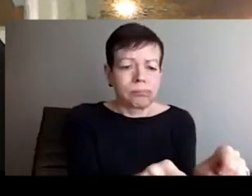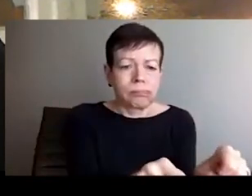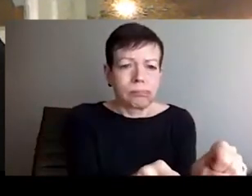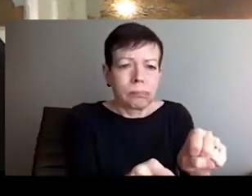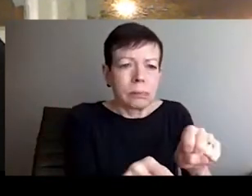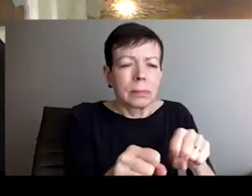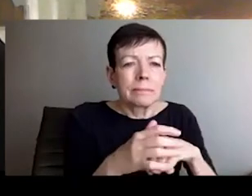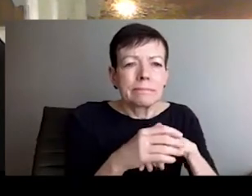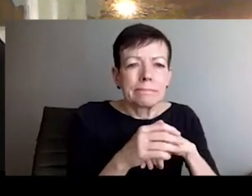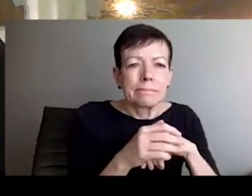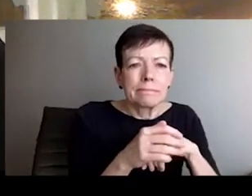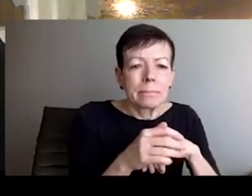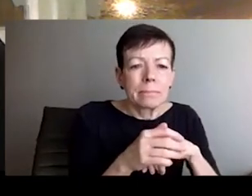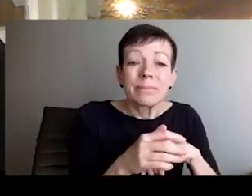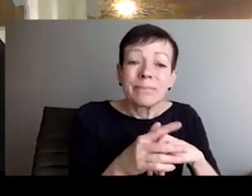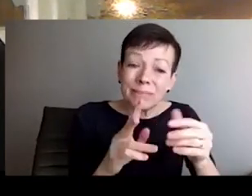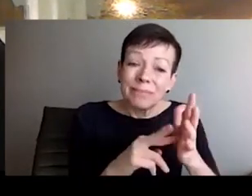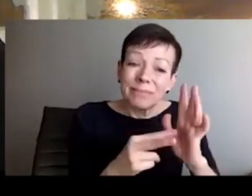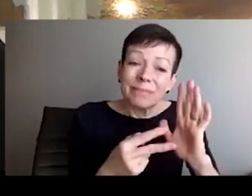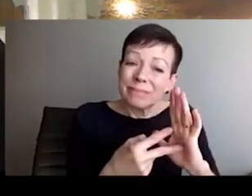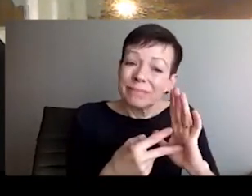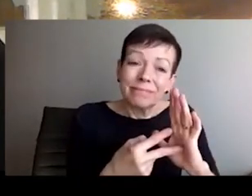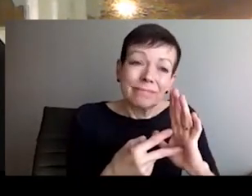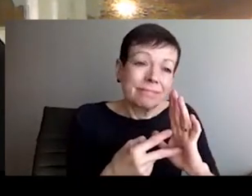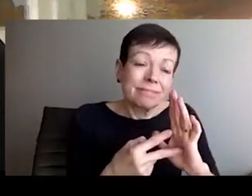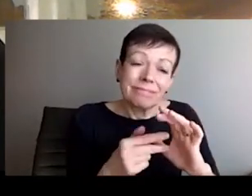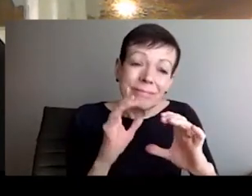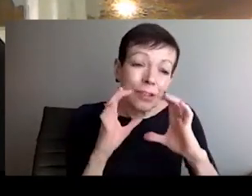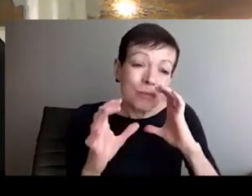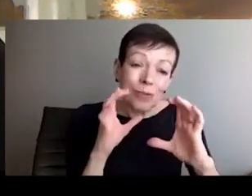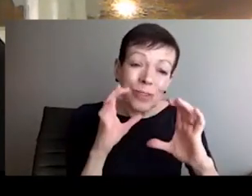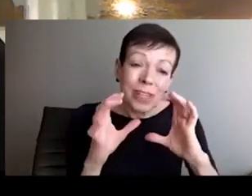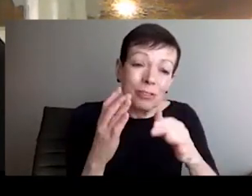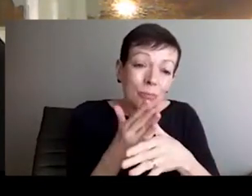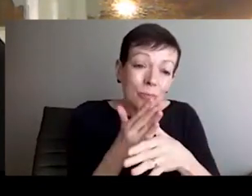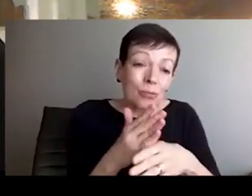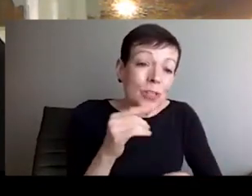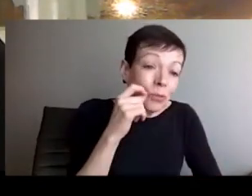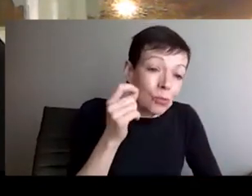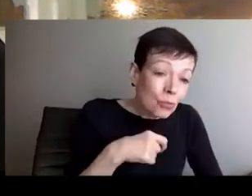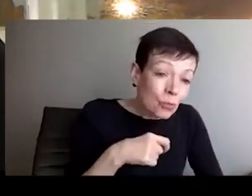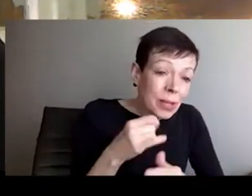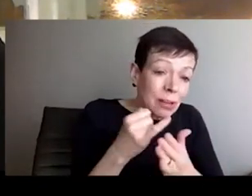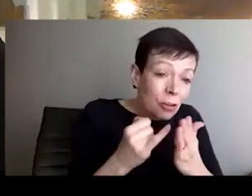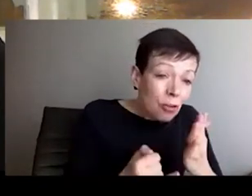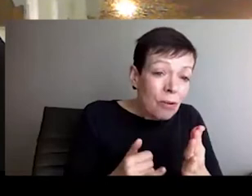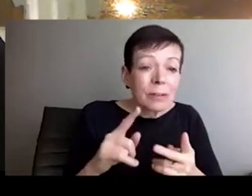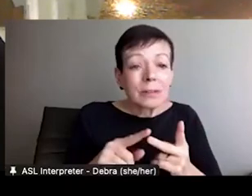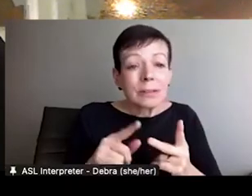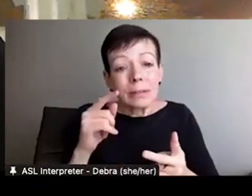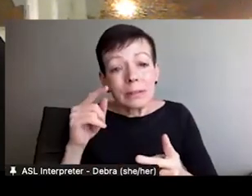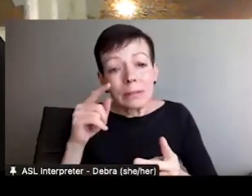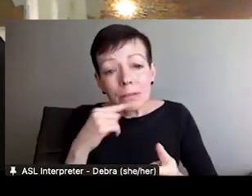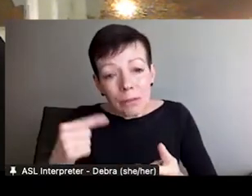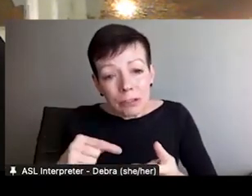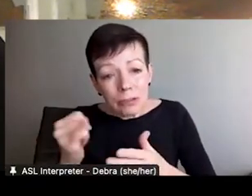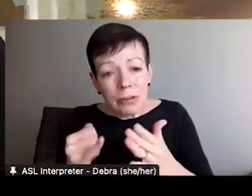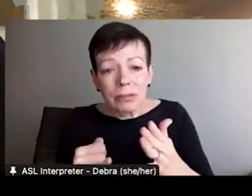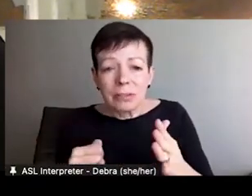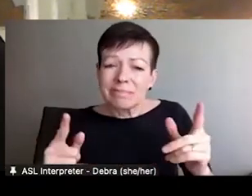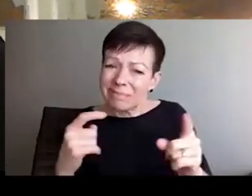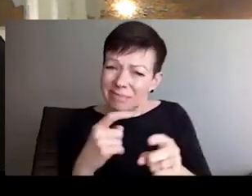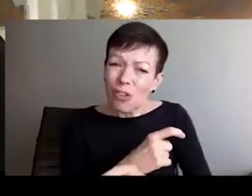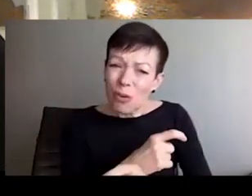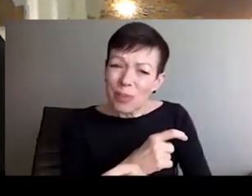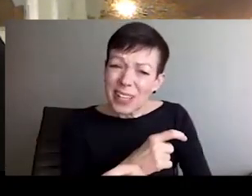side, but I don't really see how ordinary Russian citizens can help us in this